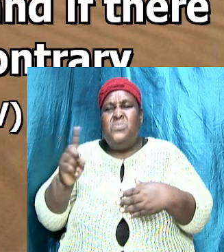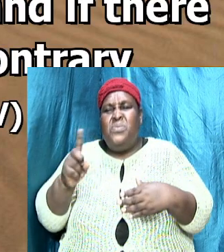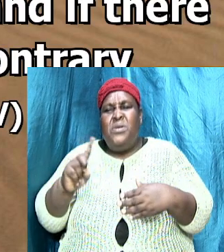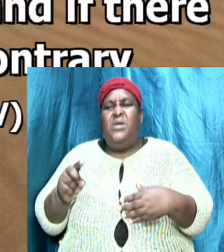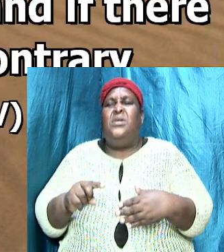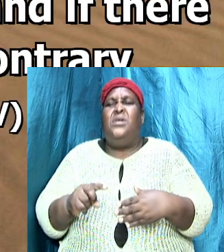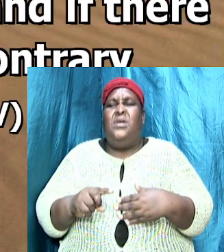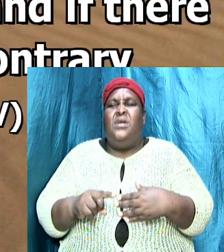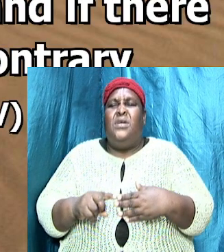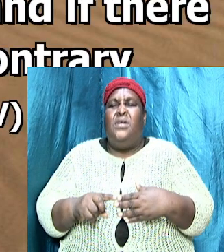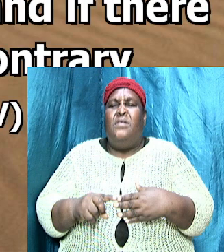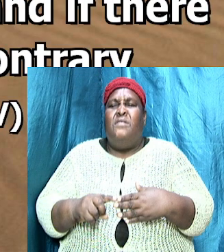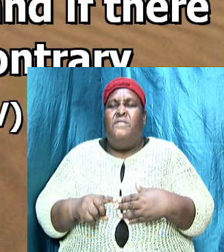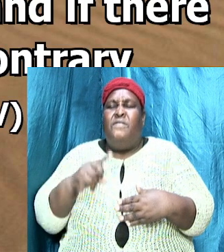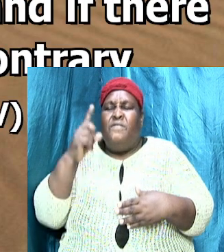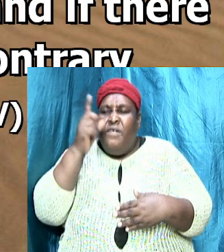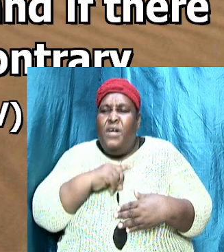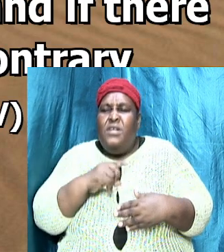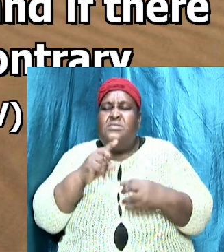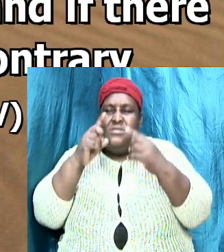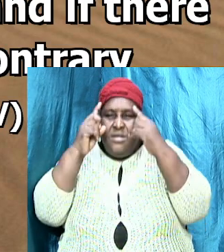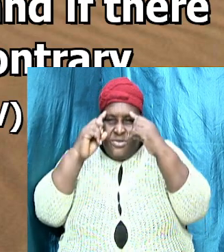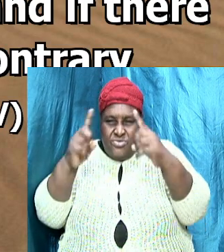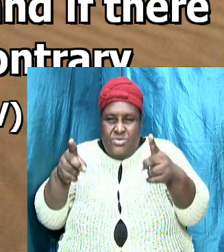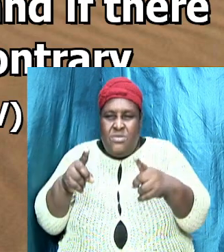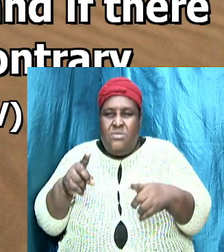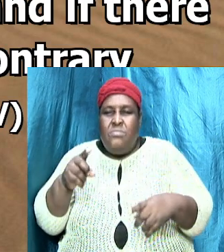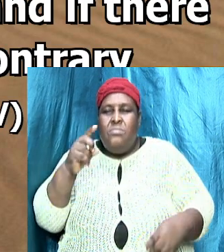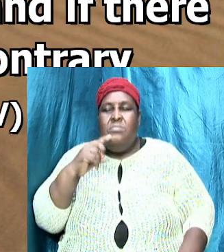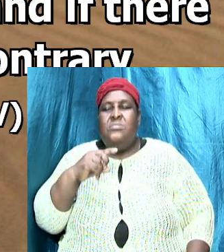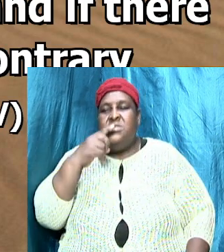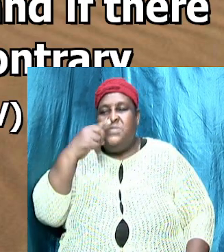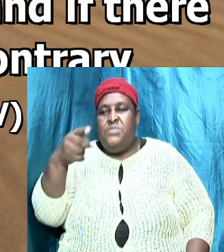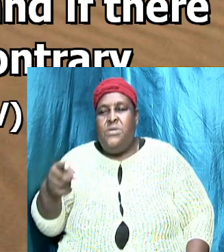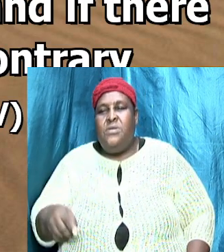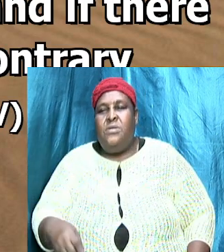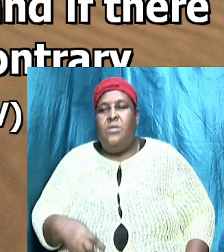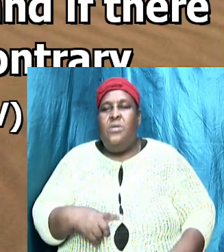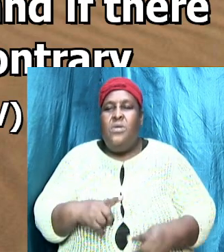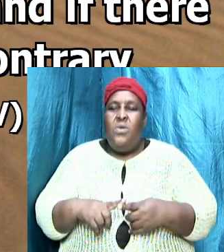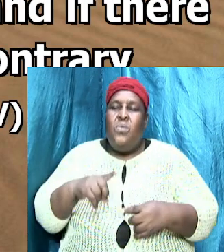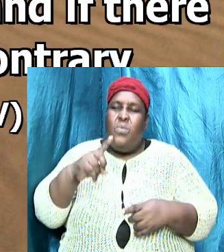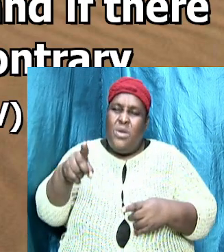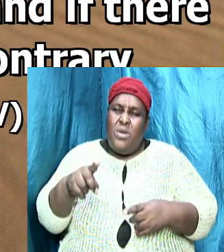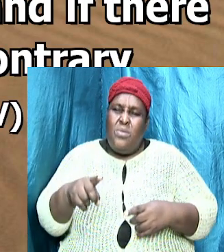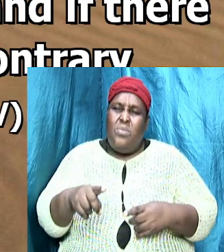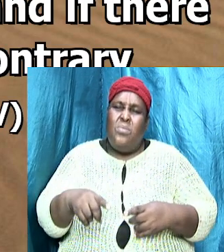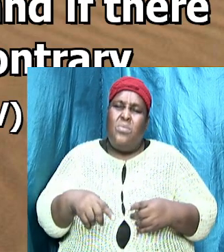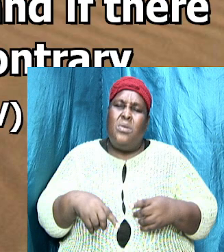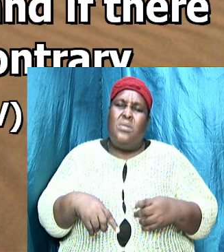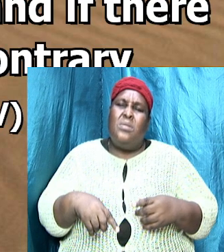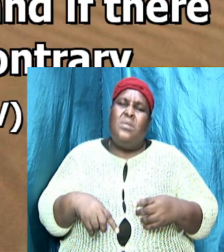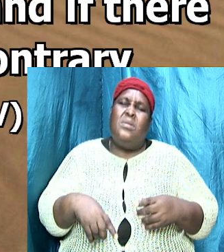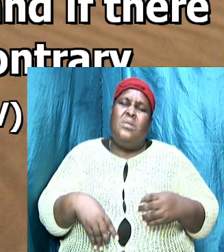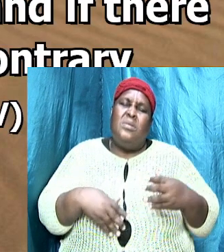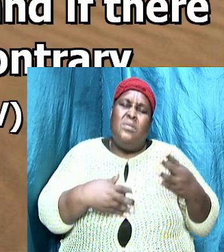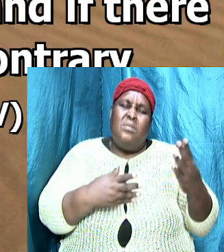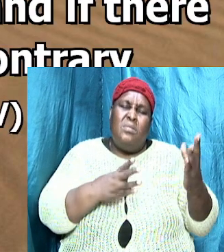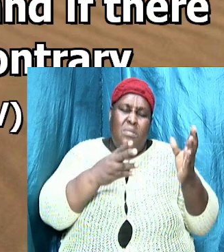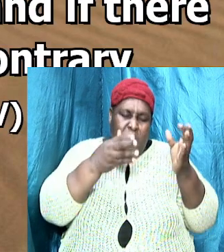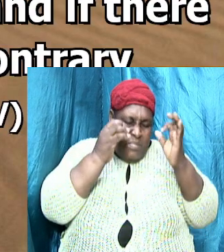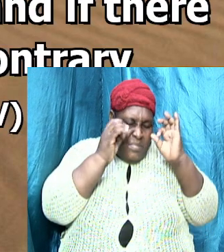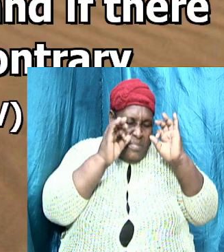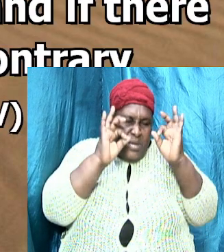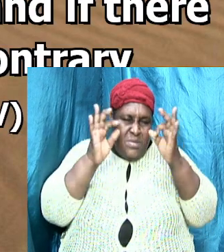us last week that look here when you get drawn away when you get